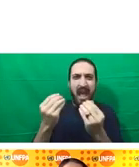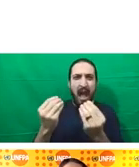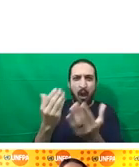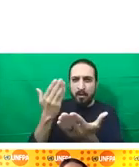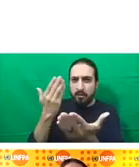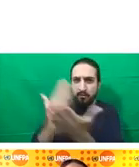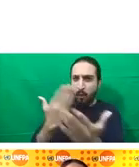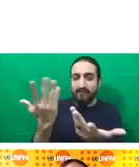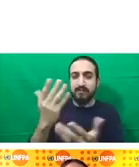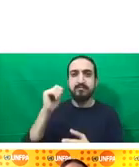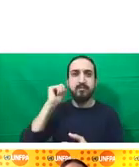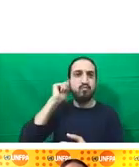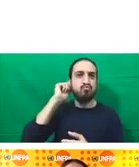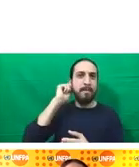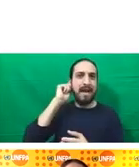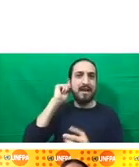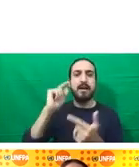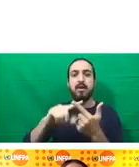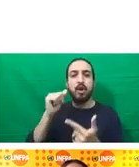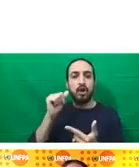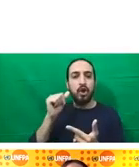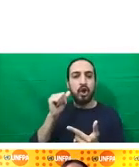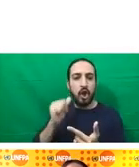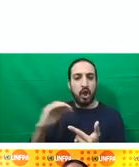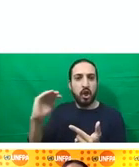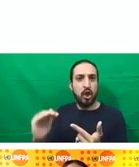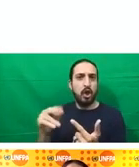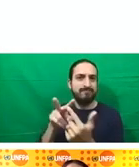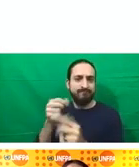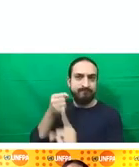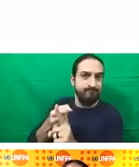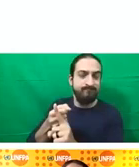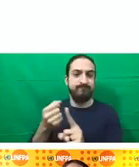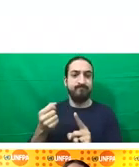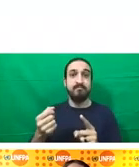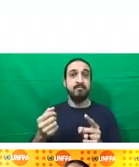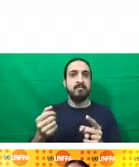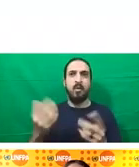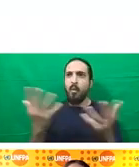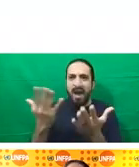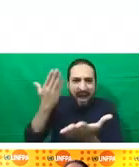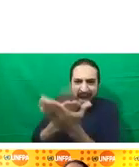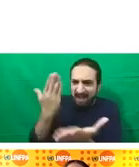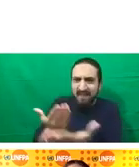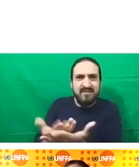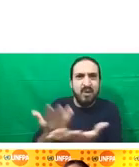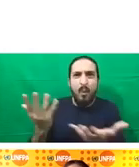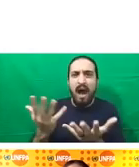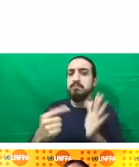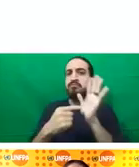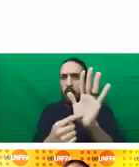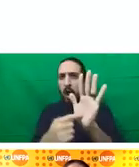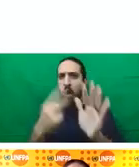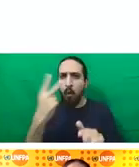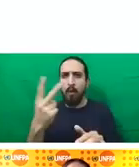So what is the evidence? So the evidence is showing us at different levels. we're going to, Divya and I, go through this evidence